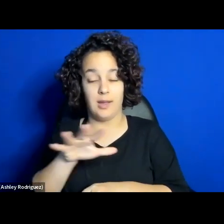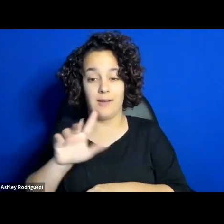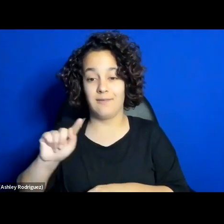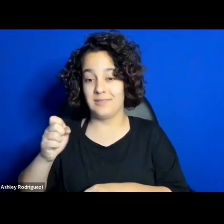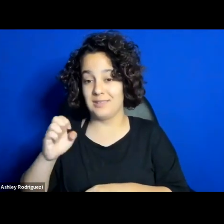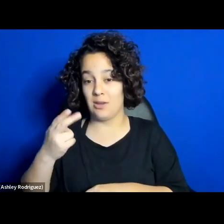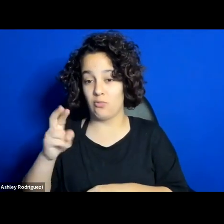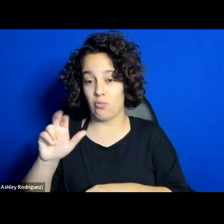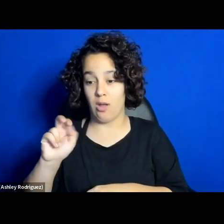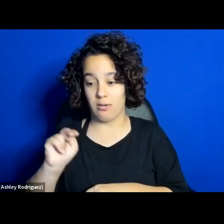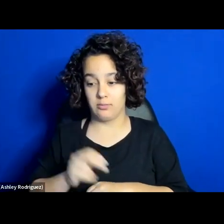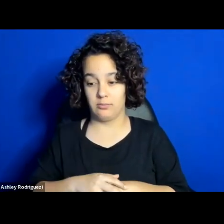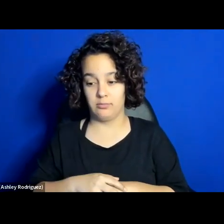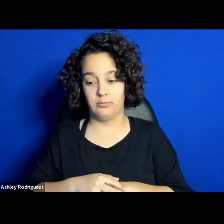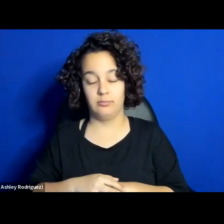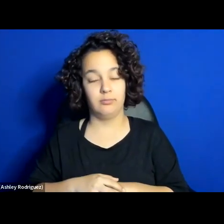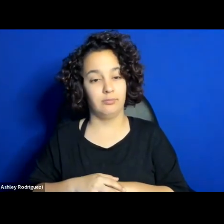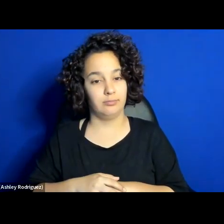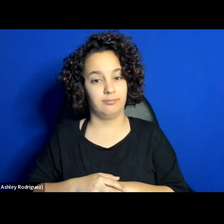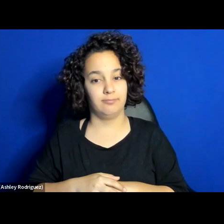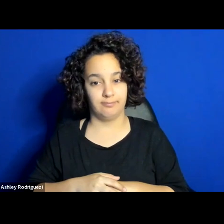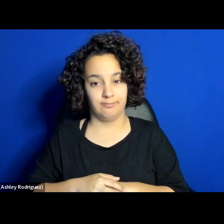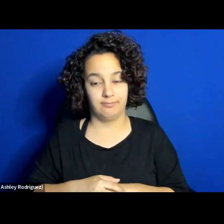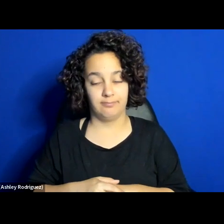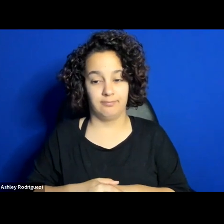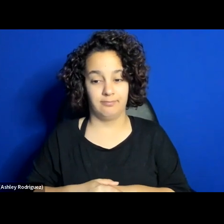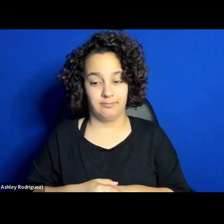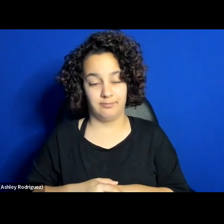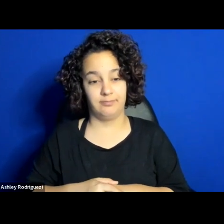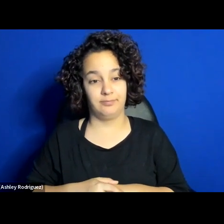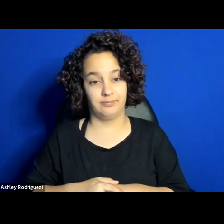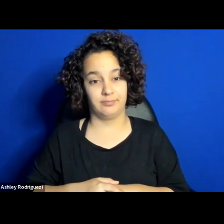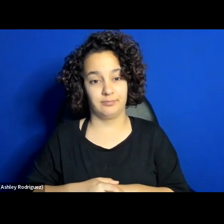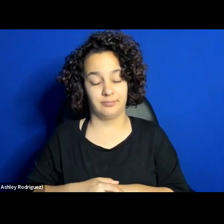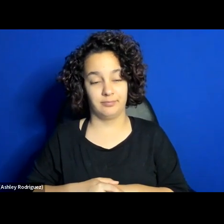If you would, I mean, if you add to that.